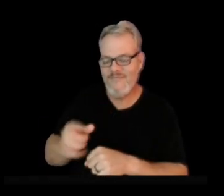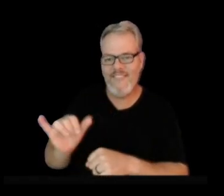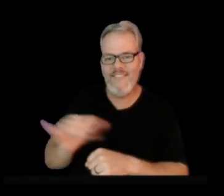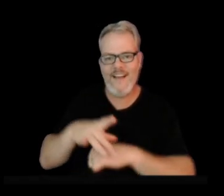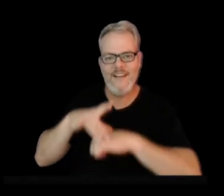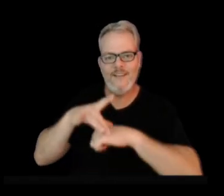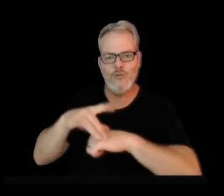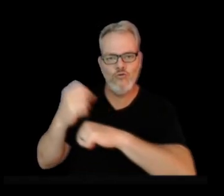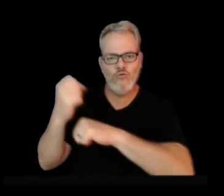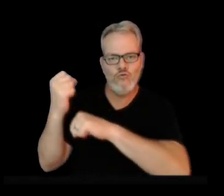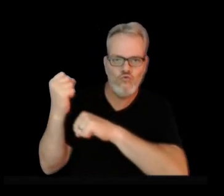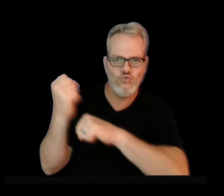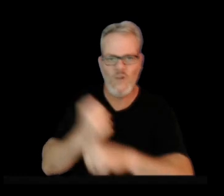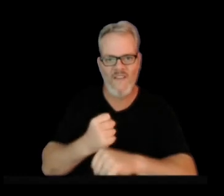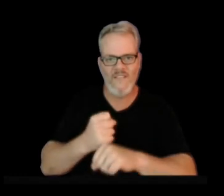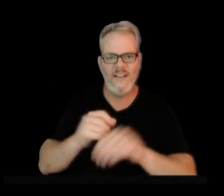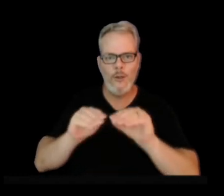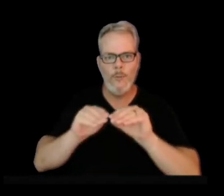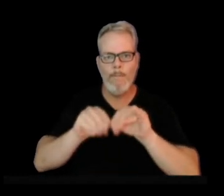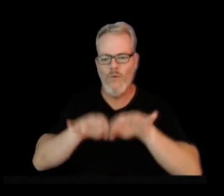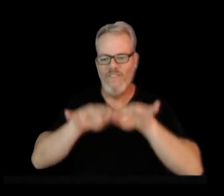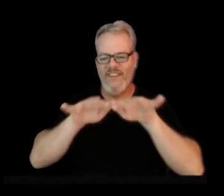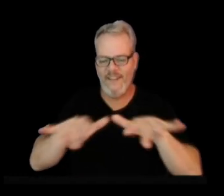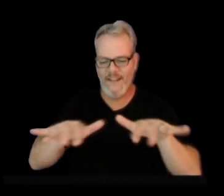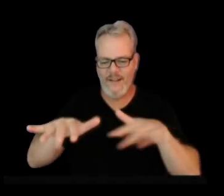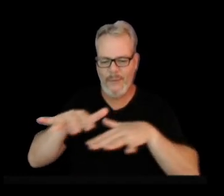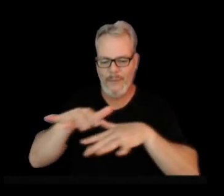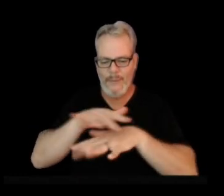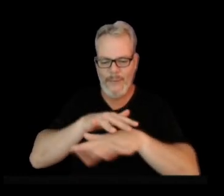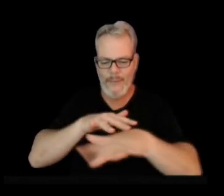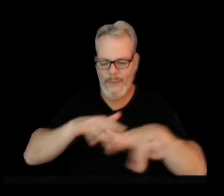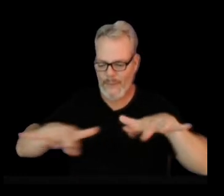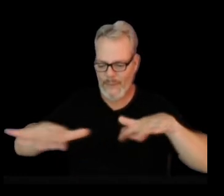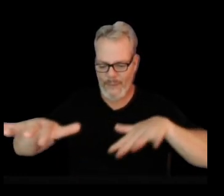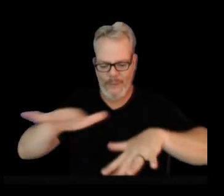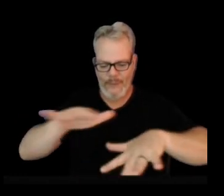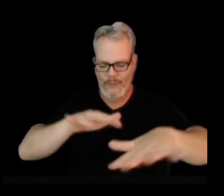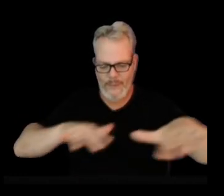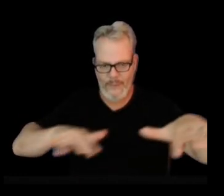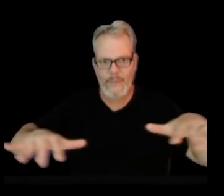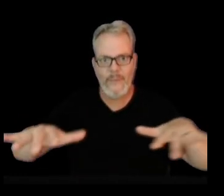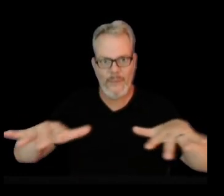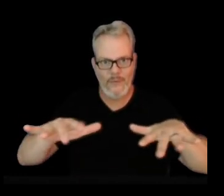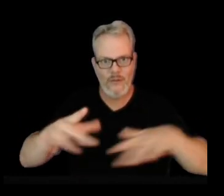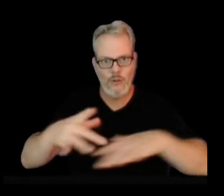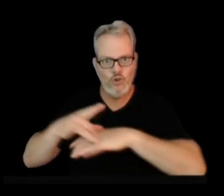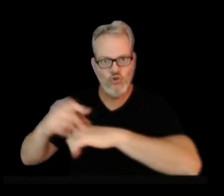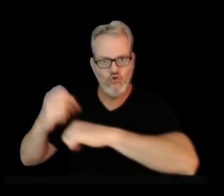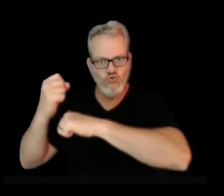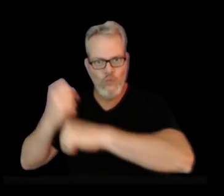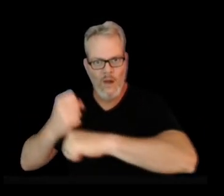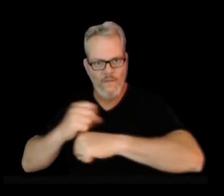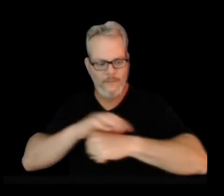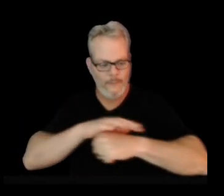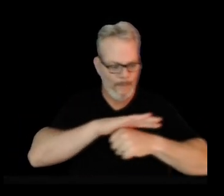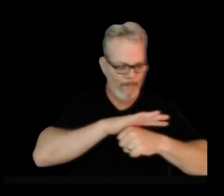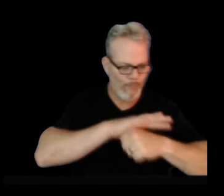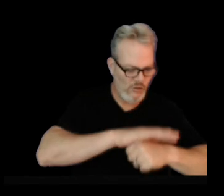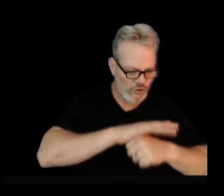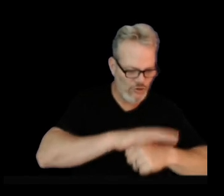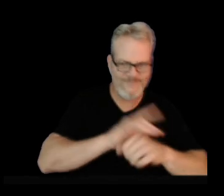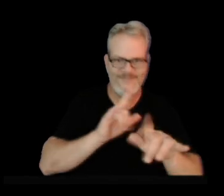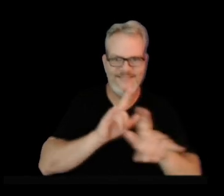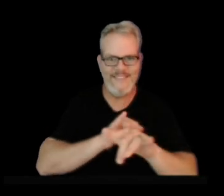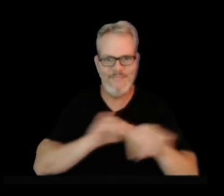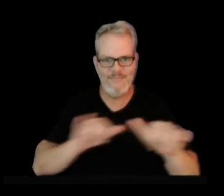redistributing the magma within this blade in here to spread out, right, the gravity and the pressure of the area and pressure going to migrate